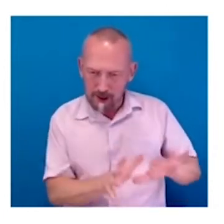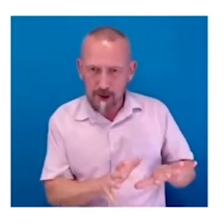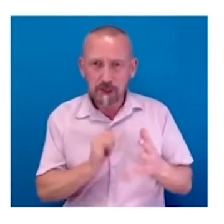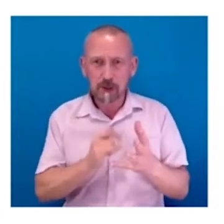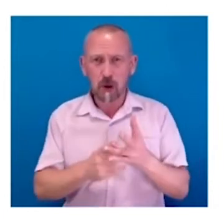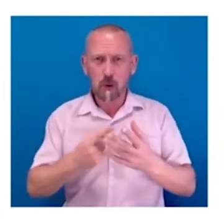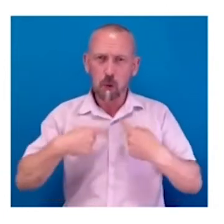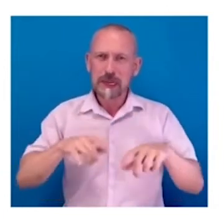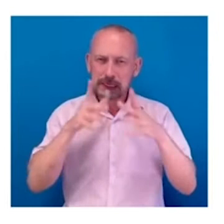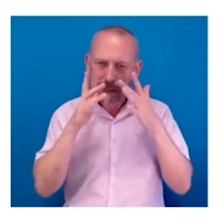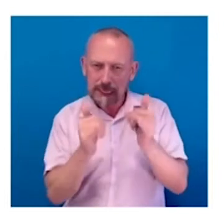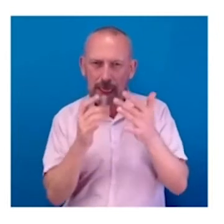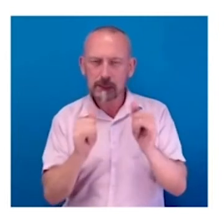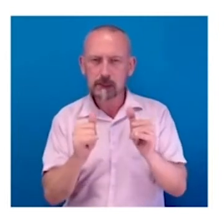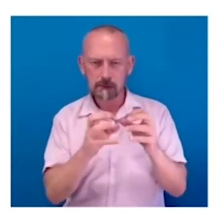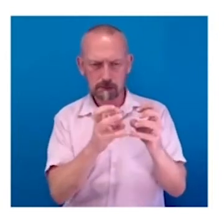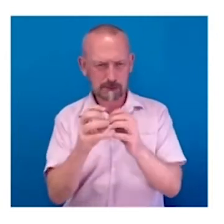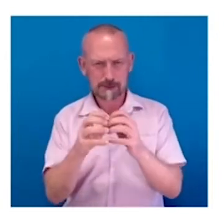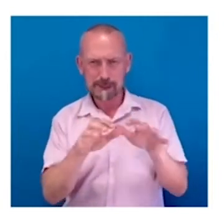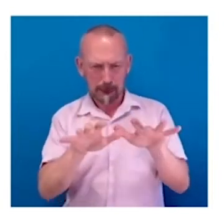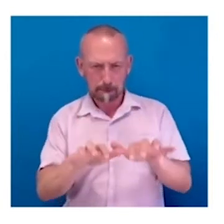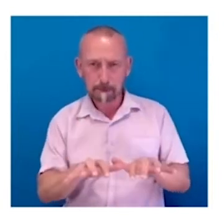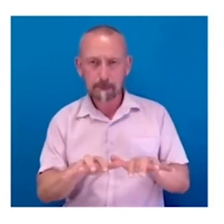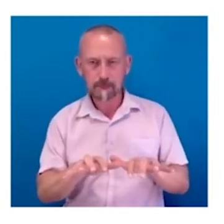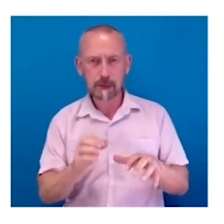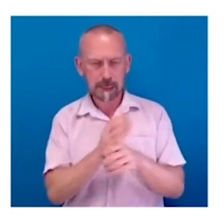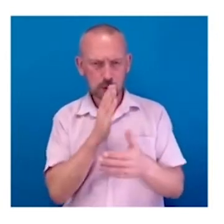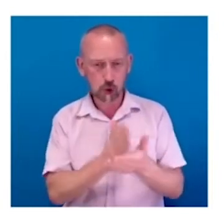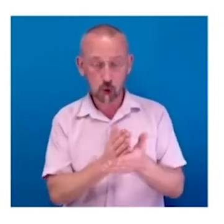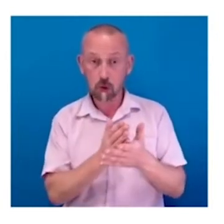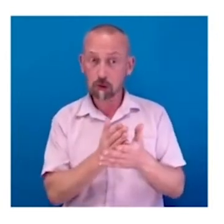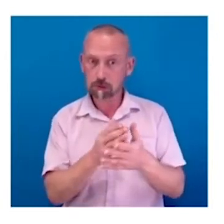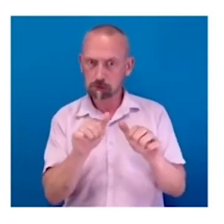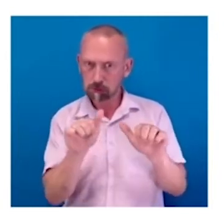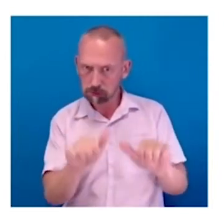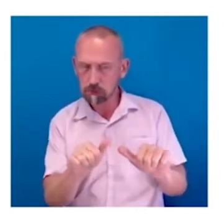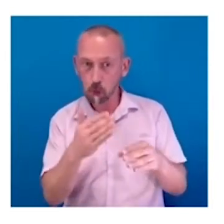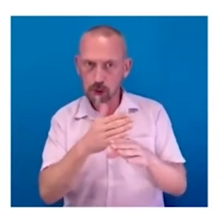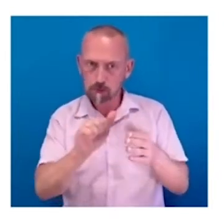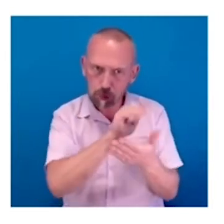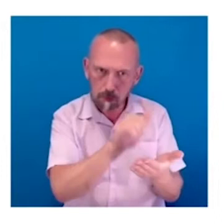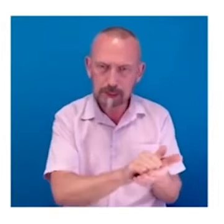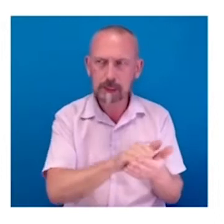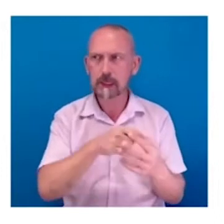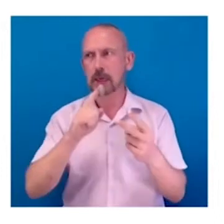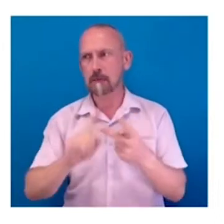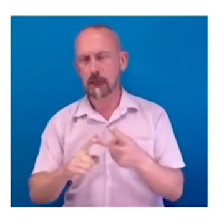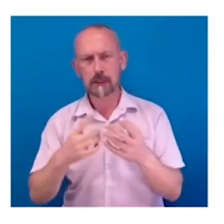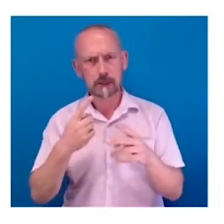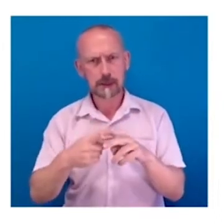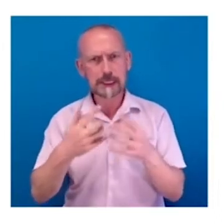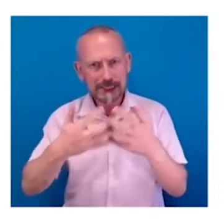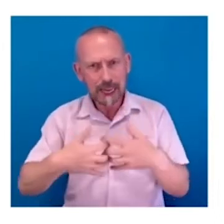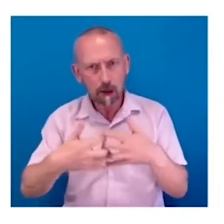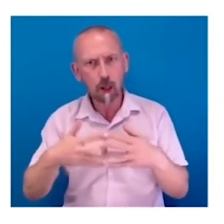for the typeface to make sure that it behaves correctly from a functional point of view, but also from a technical point of view. And at that point,